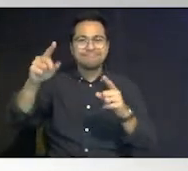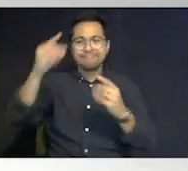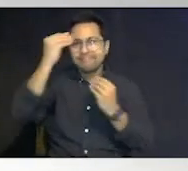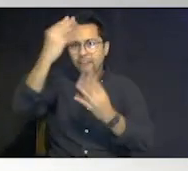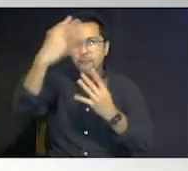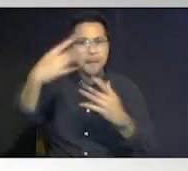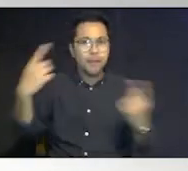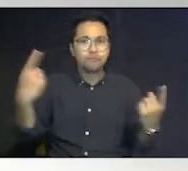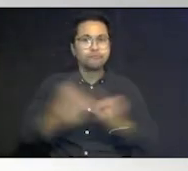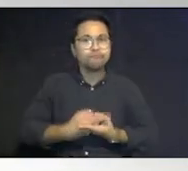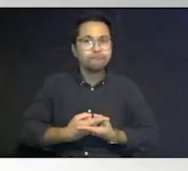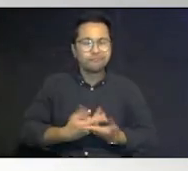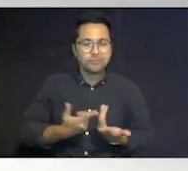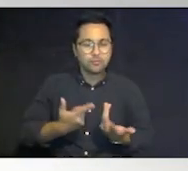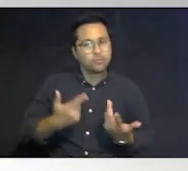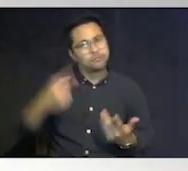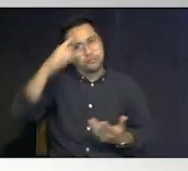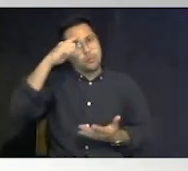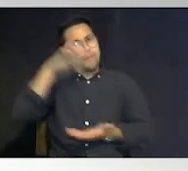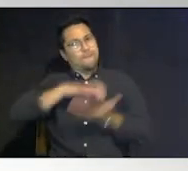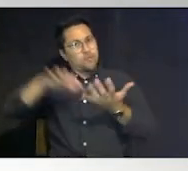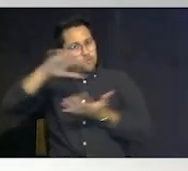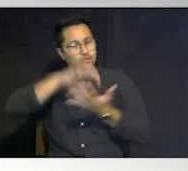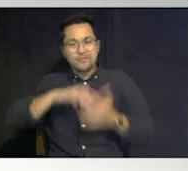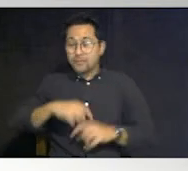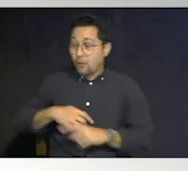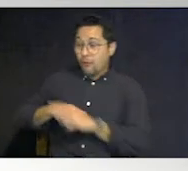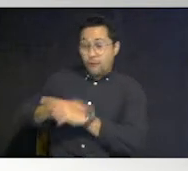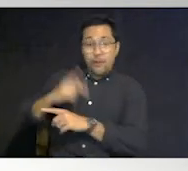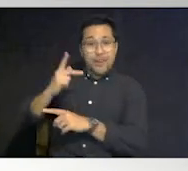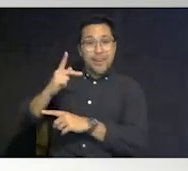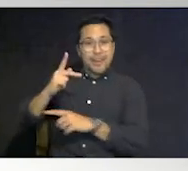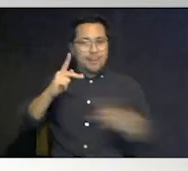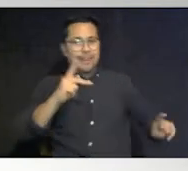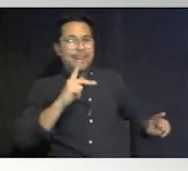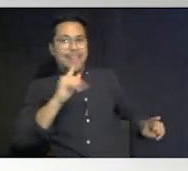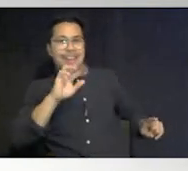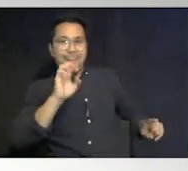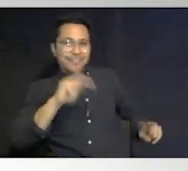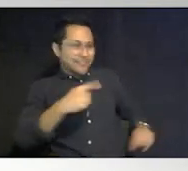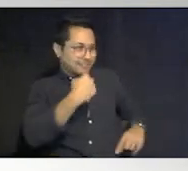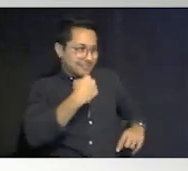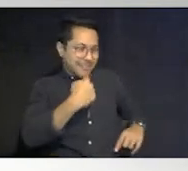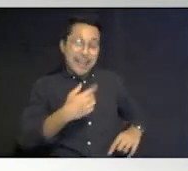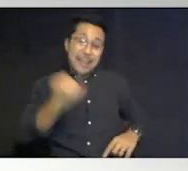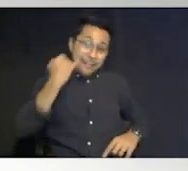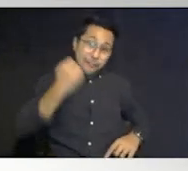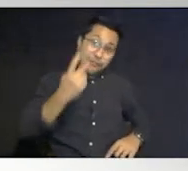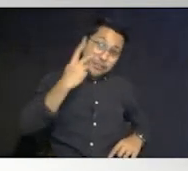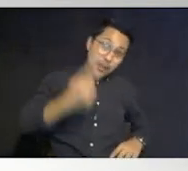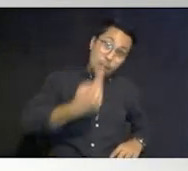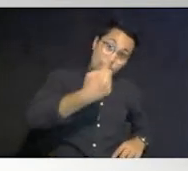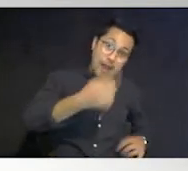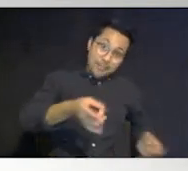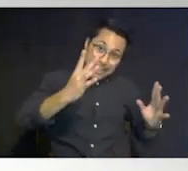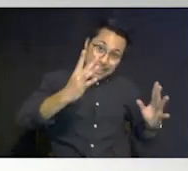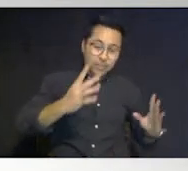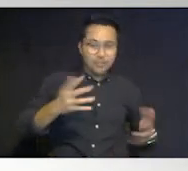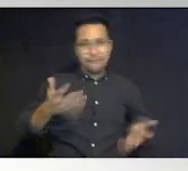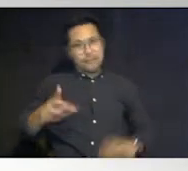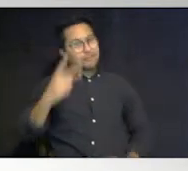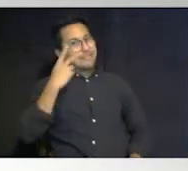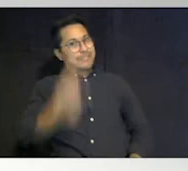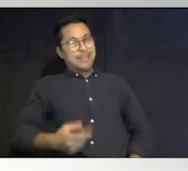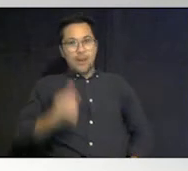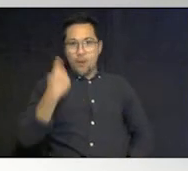lot of confusion and one thing karen likes to say a lot is if you've seen one disaster you've seen one disaster so whether you've lived through a